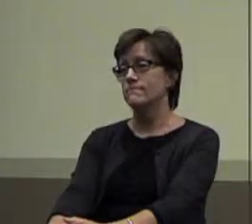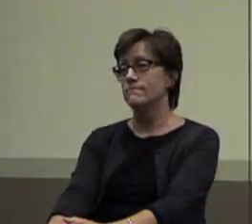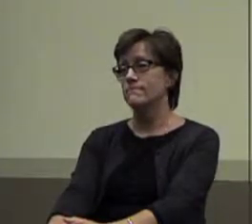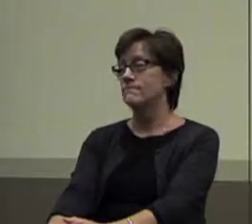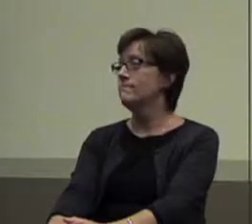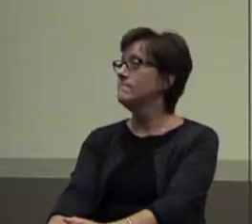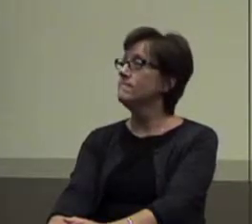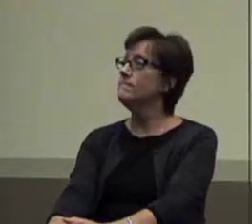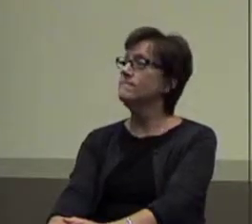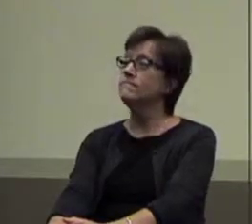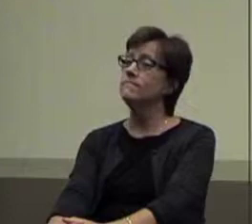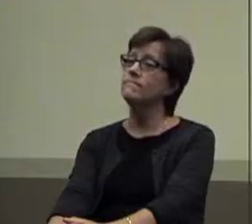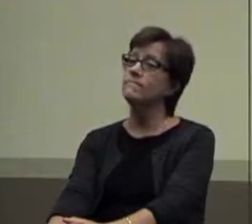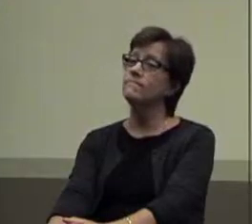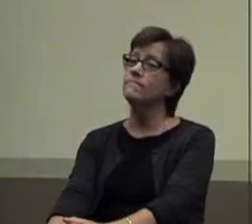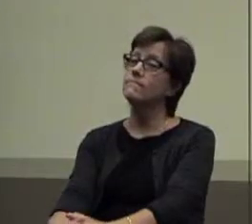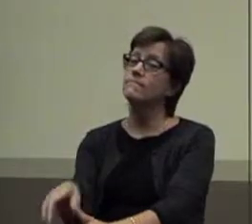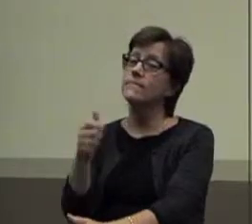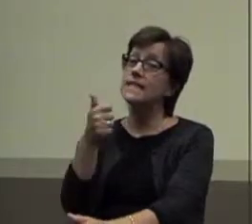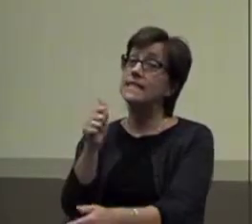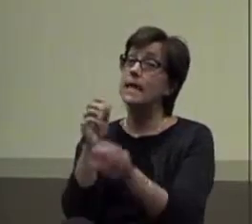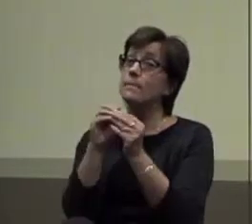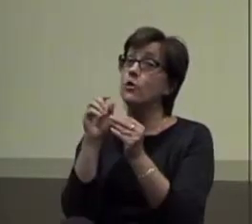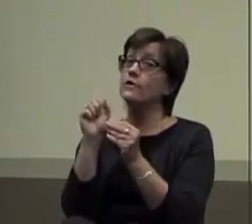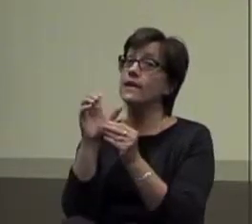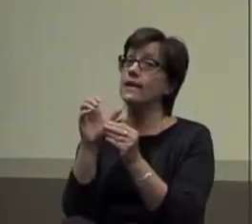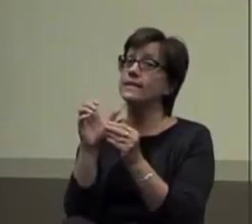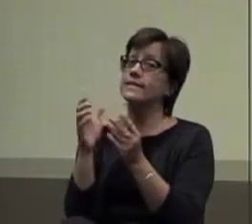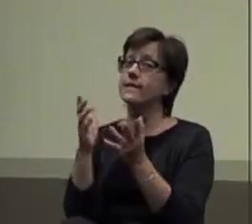Take about 10 more seconds to find the best answer.